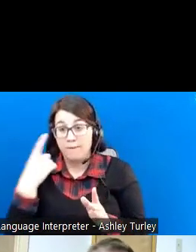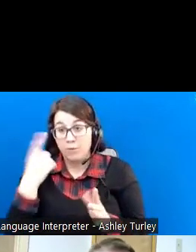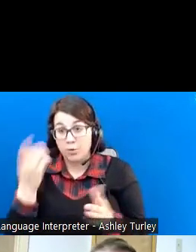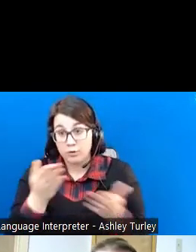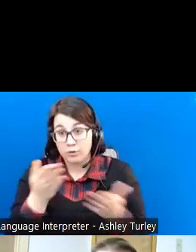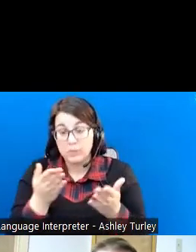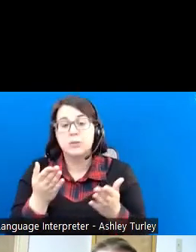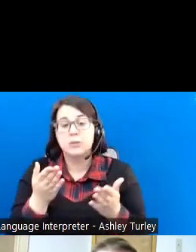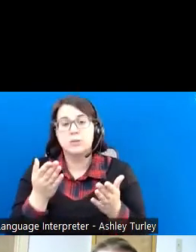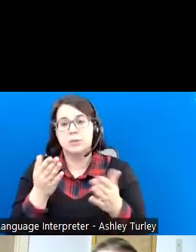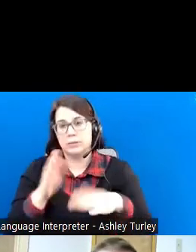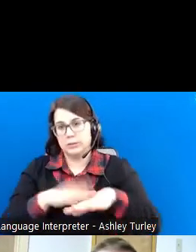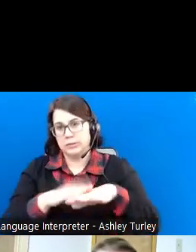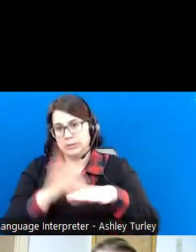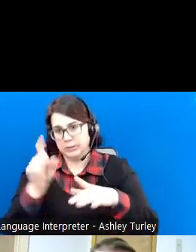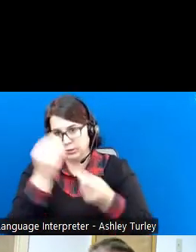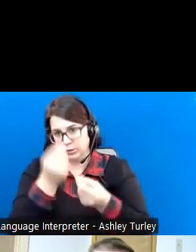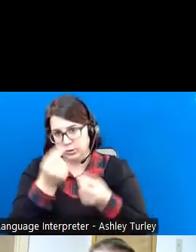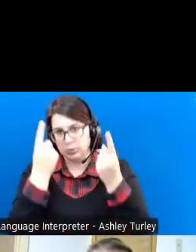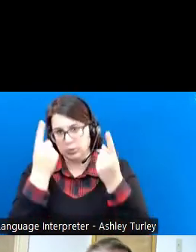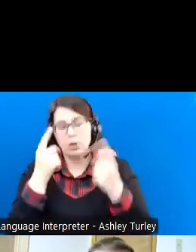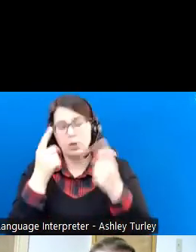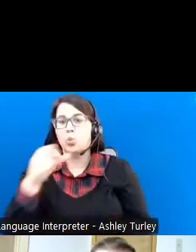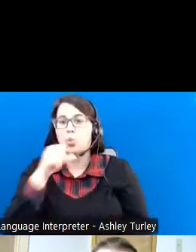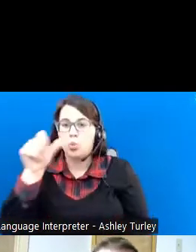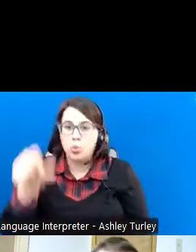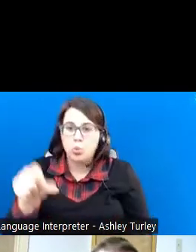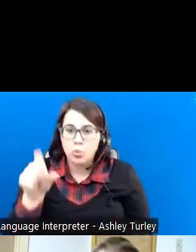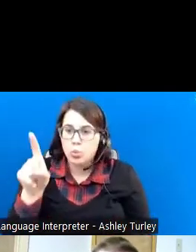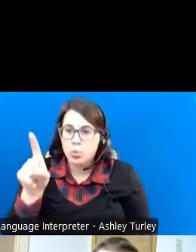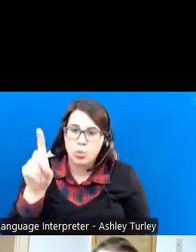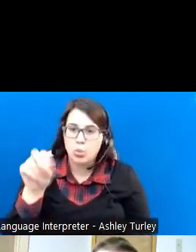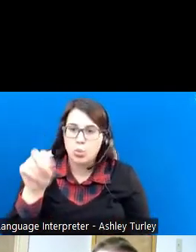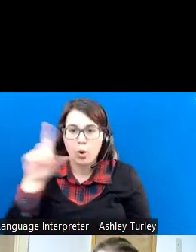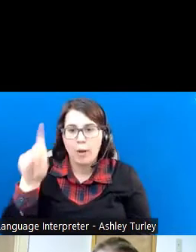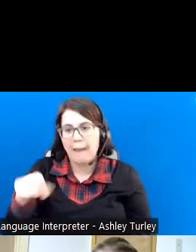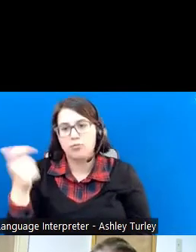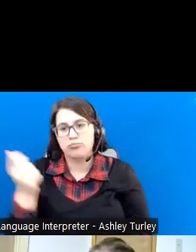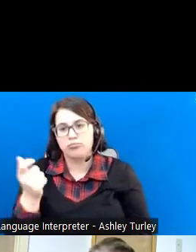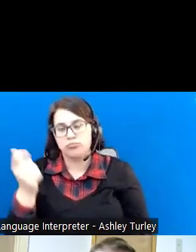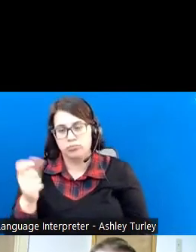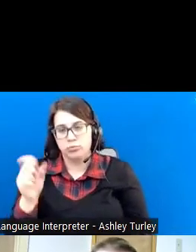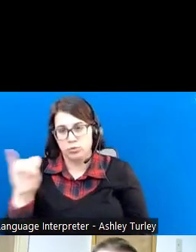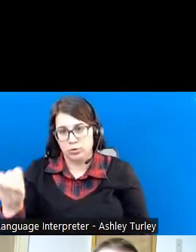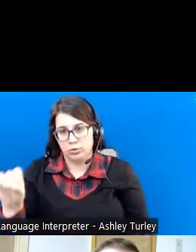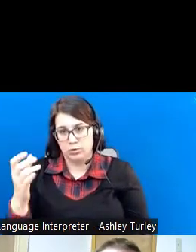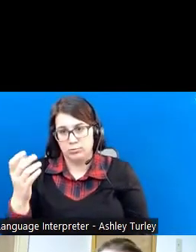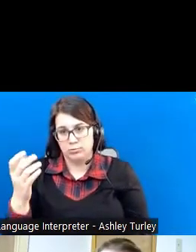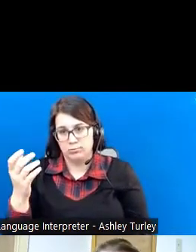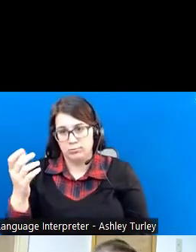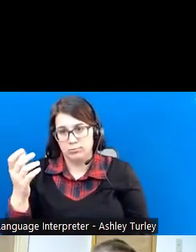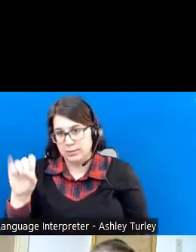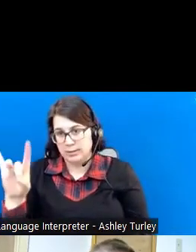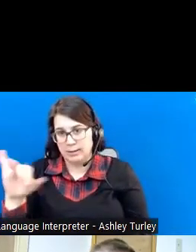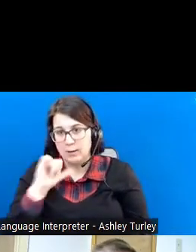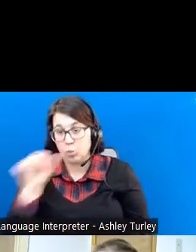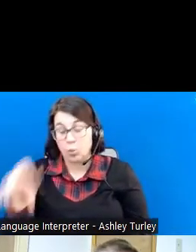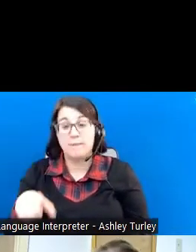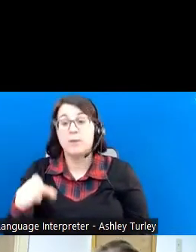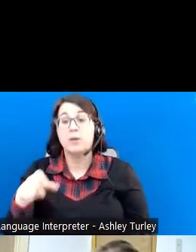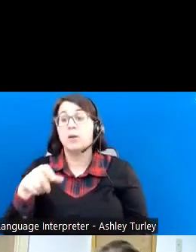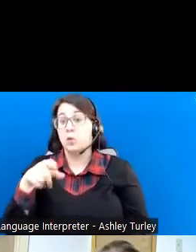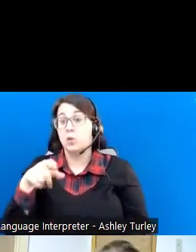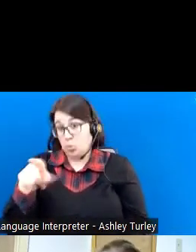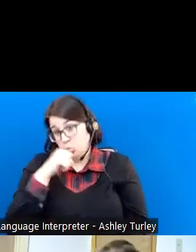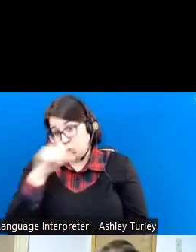I want everyone to understand that you do not have to be receiving Social Security disability, and you do not even have to have